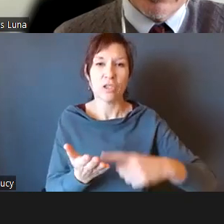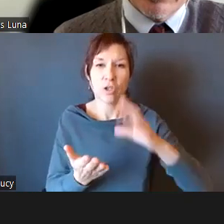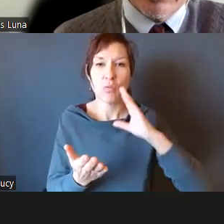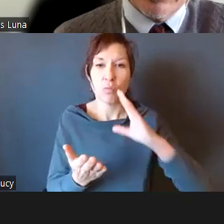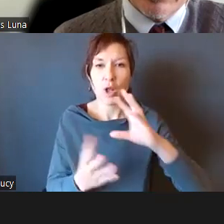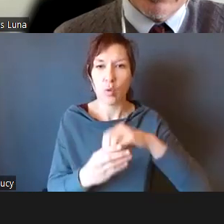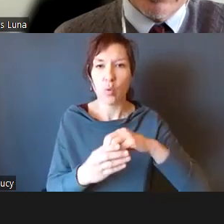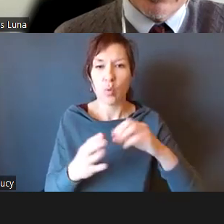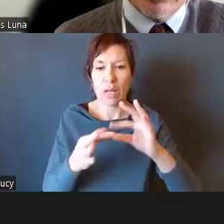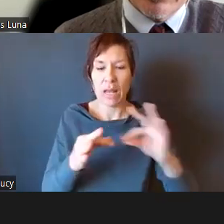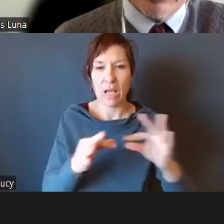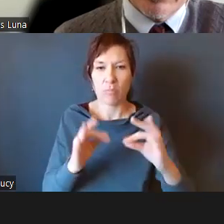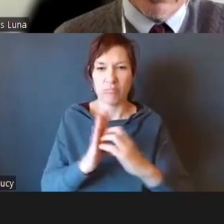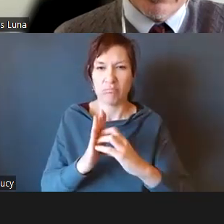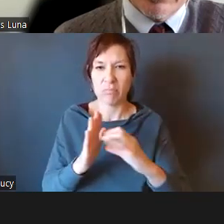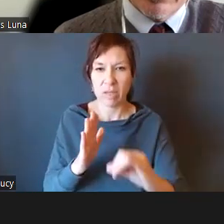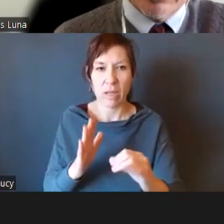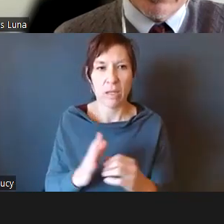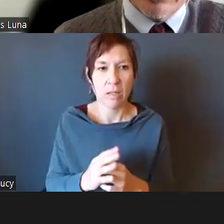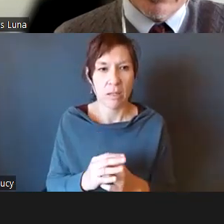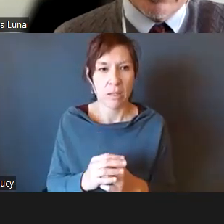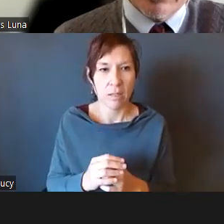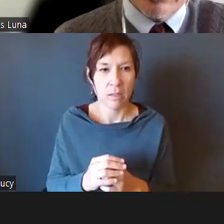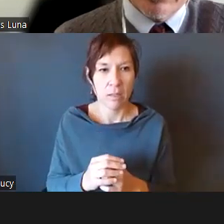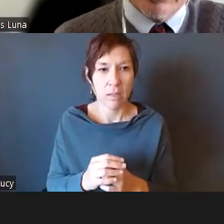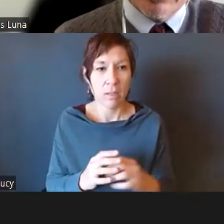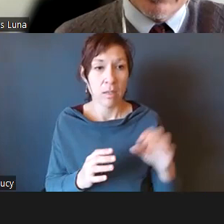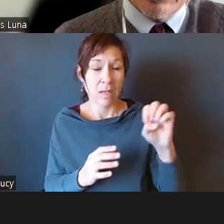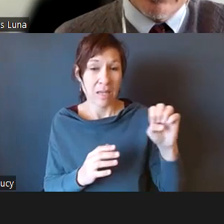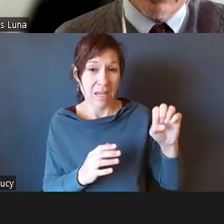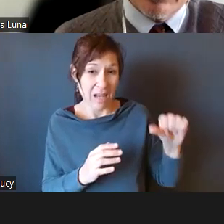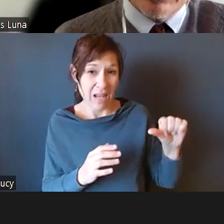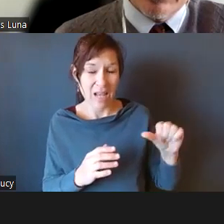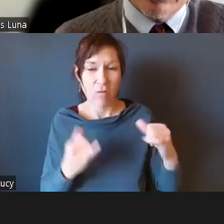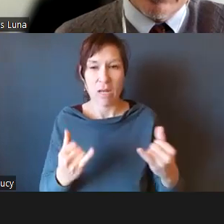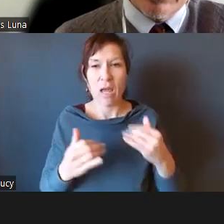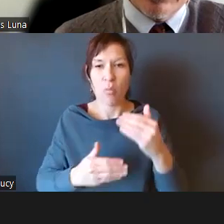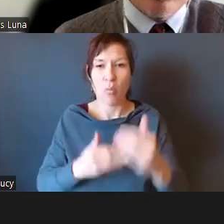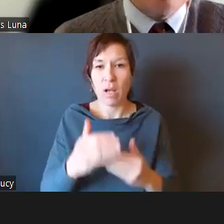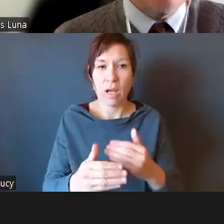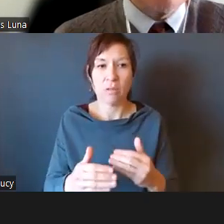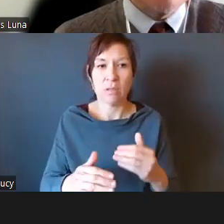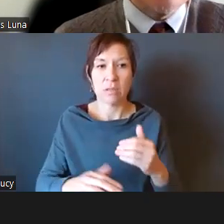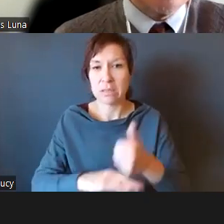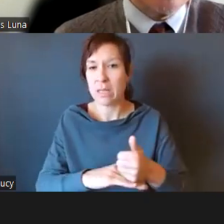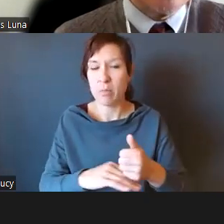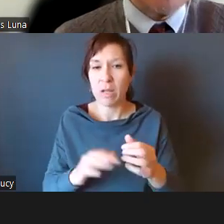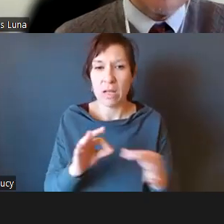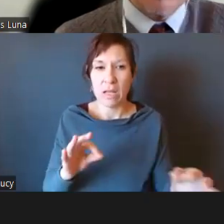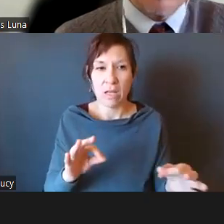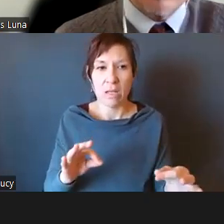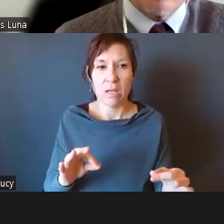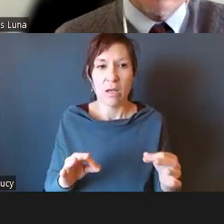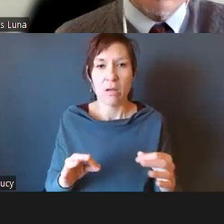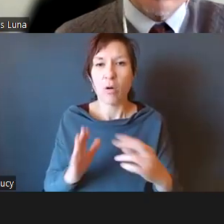point out that we are at the, at EEA, we're in the process of putting together language for a regulation